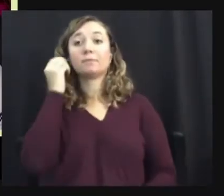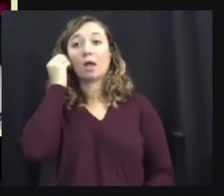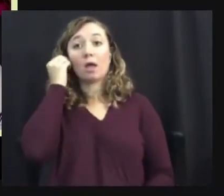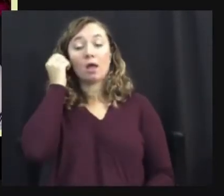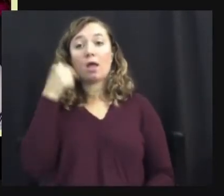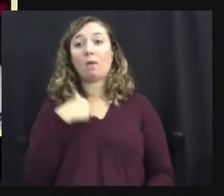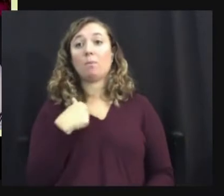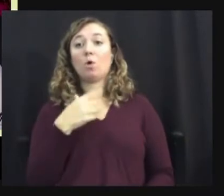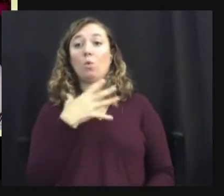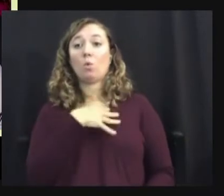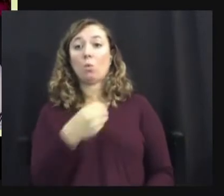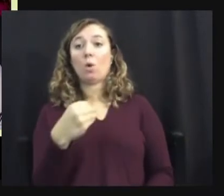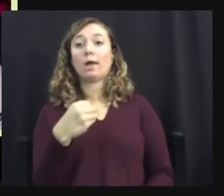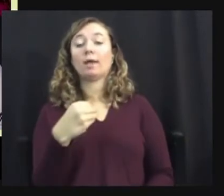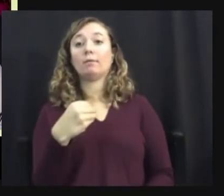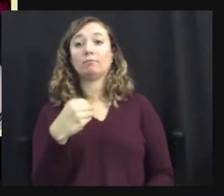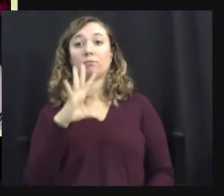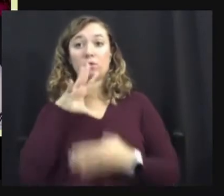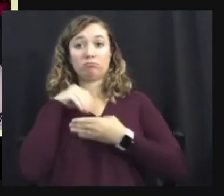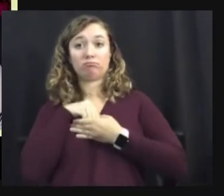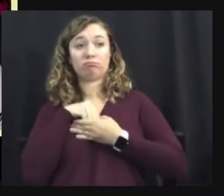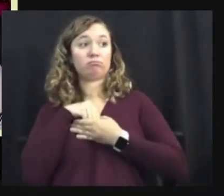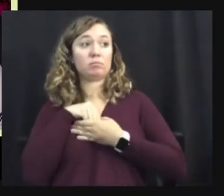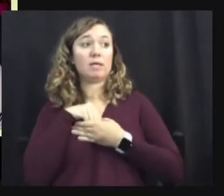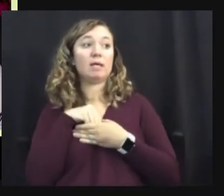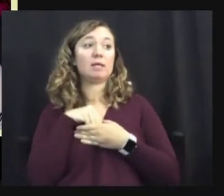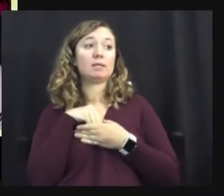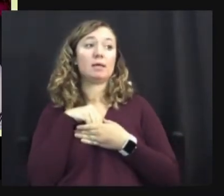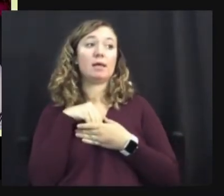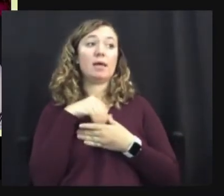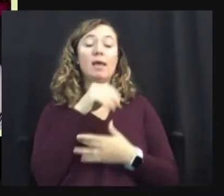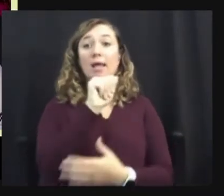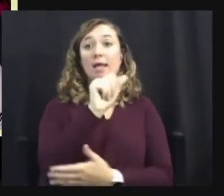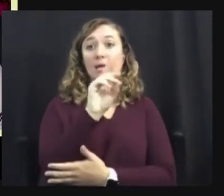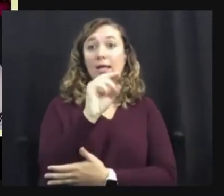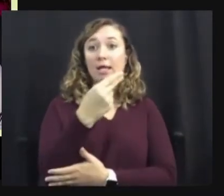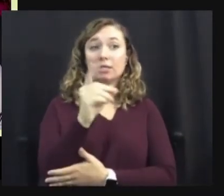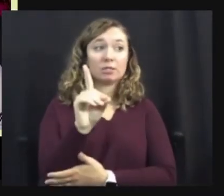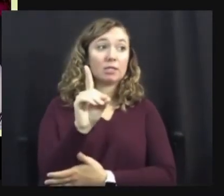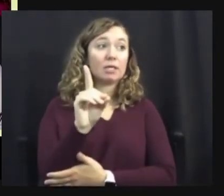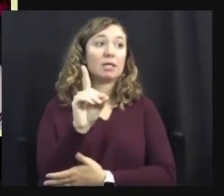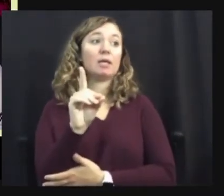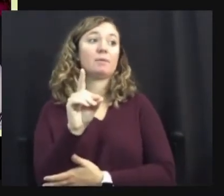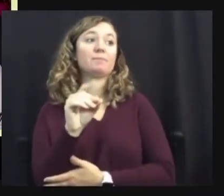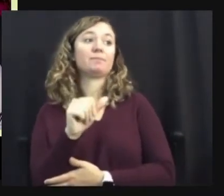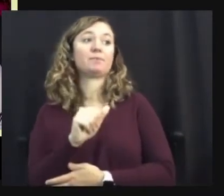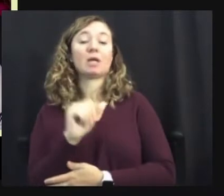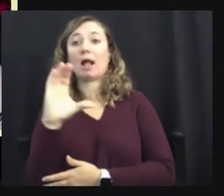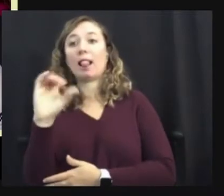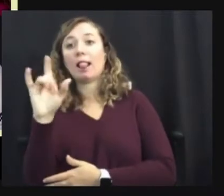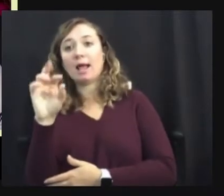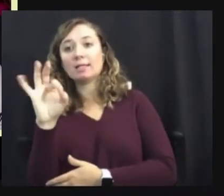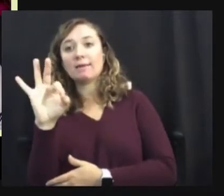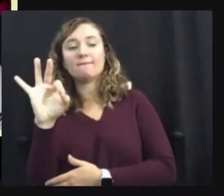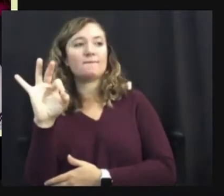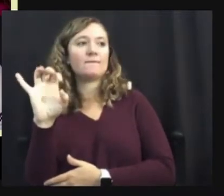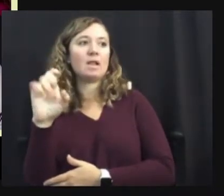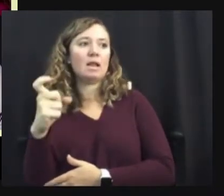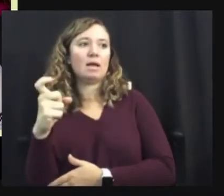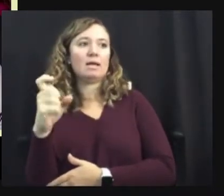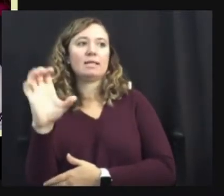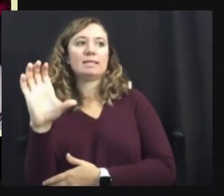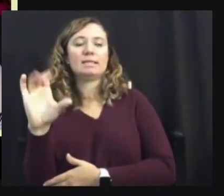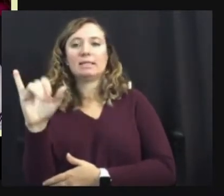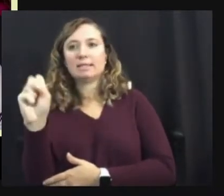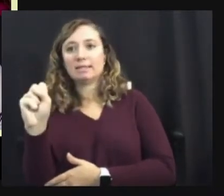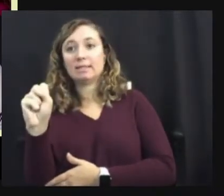I'm an ADHD year gifted cast plus flux, cis female. Um, so my pronouns are she and